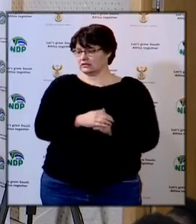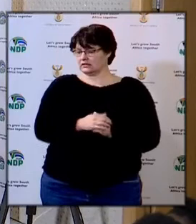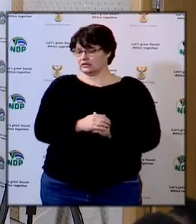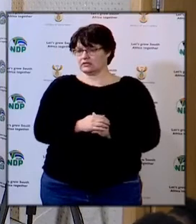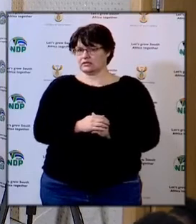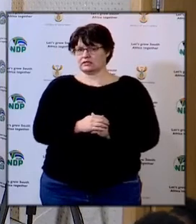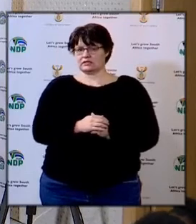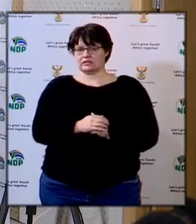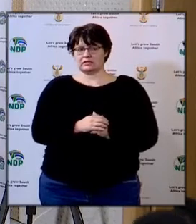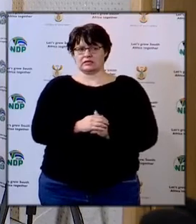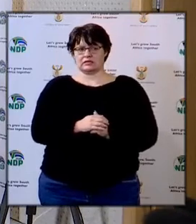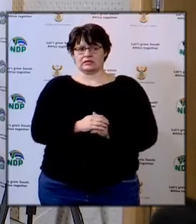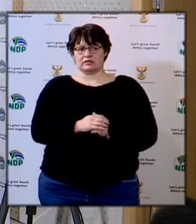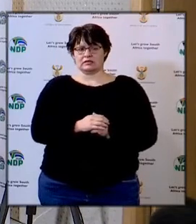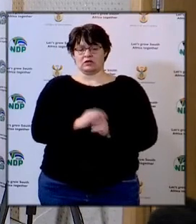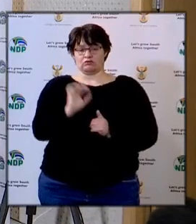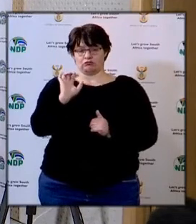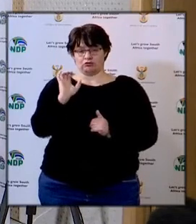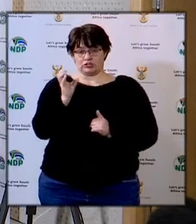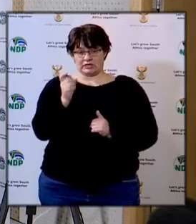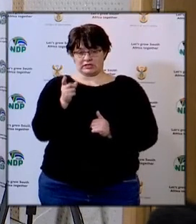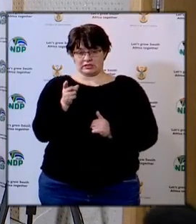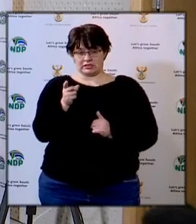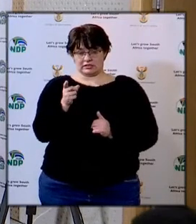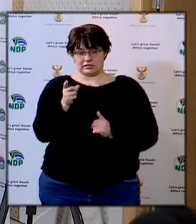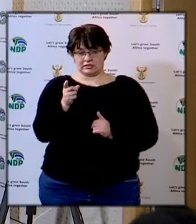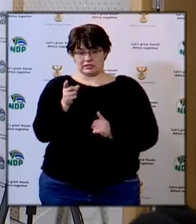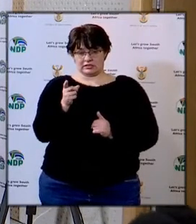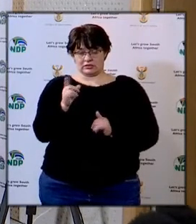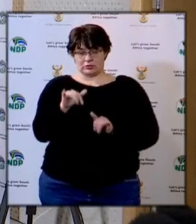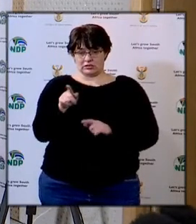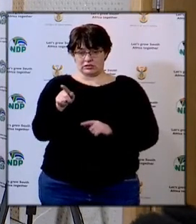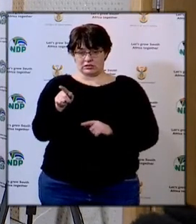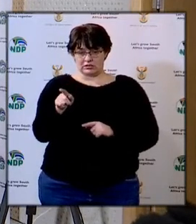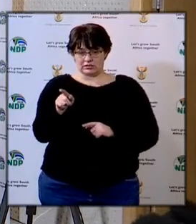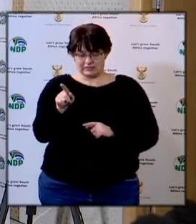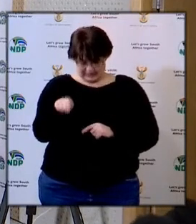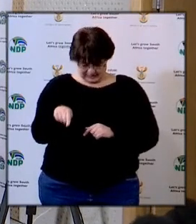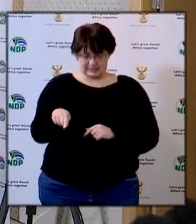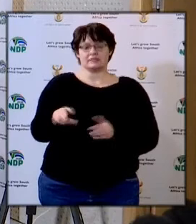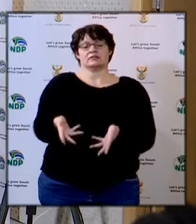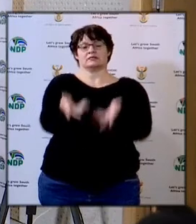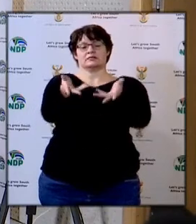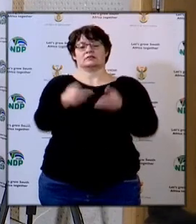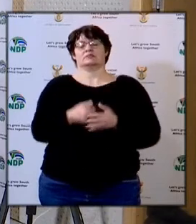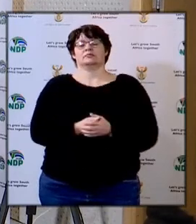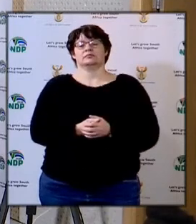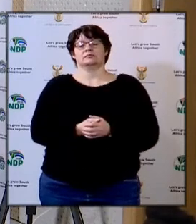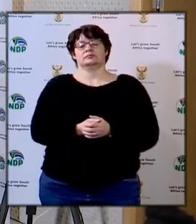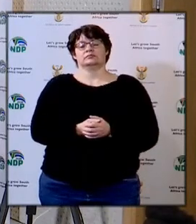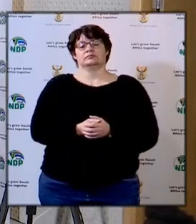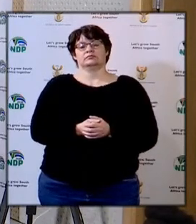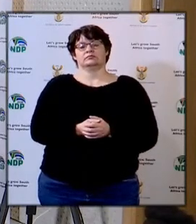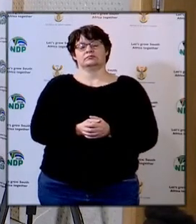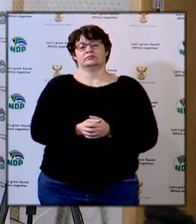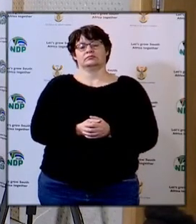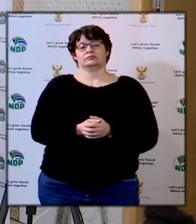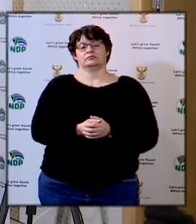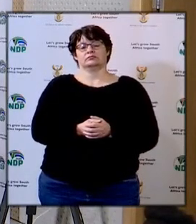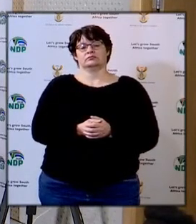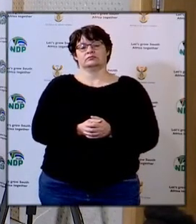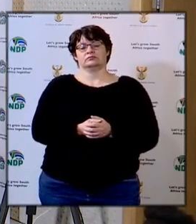okay I'll take yeah Free State let me wait for Free State yeah Free State you can go ahead Free State you can